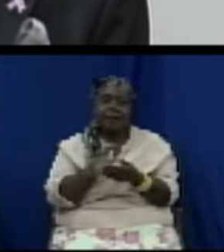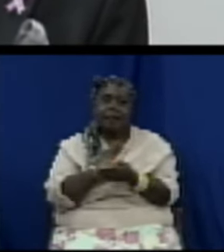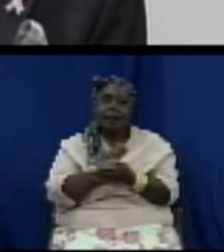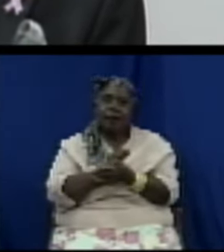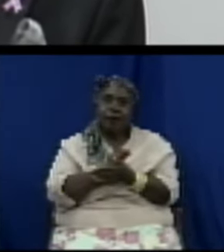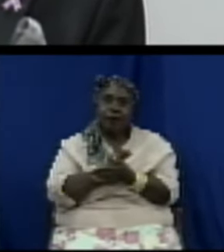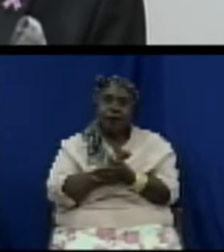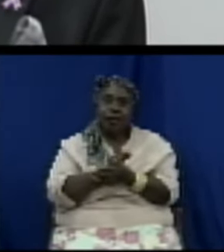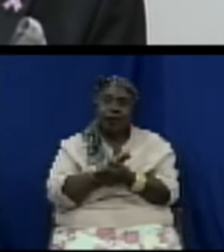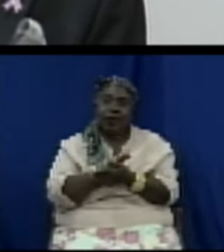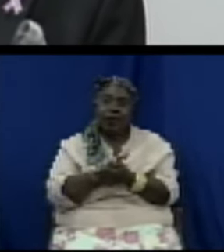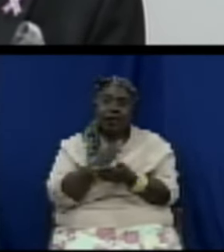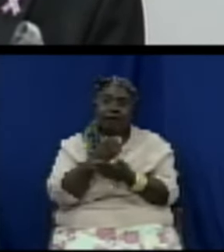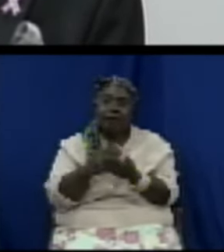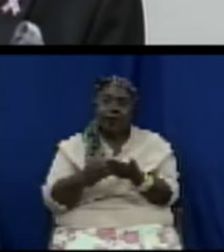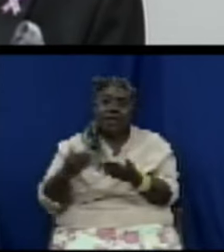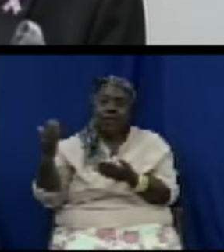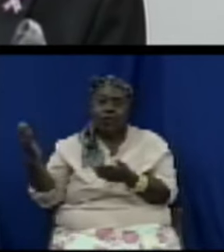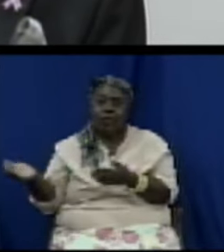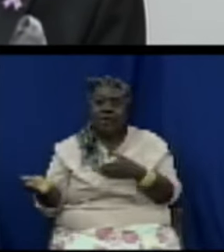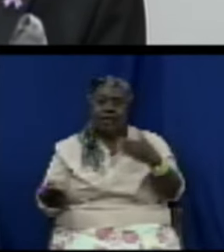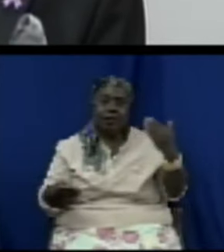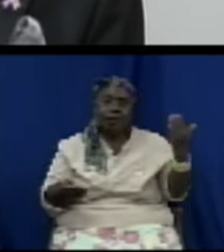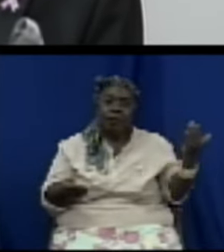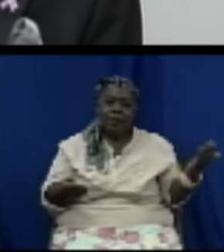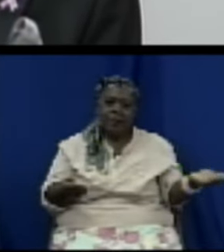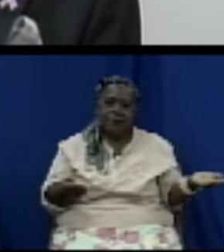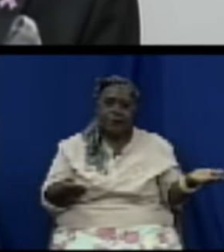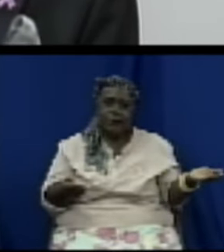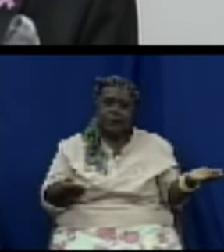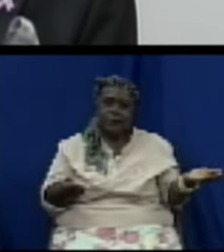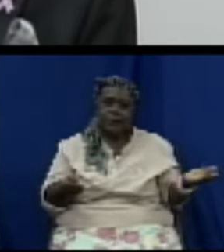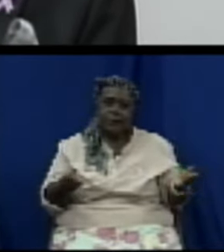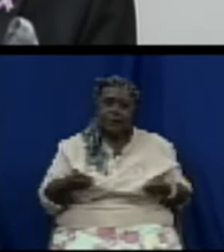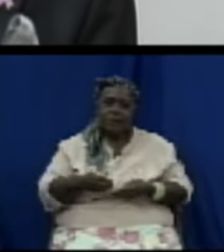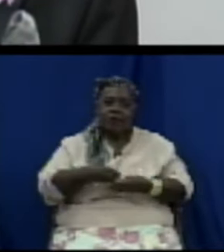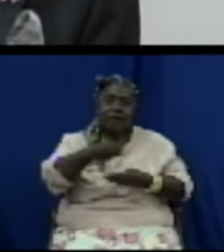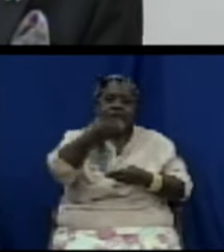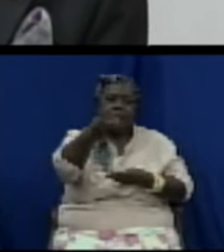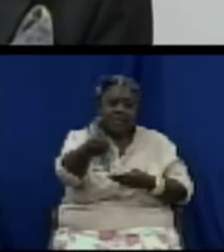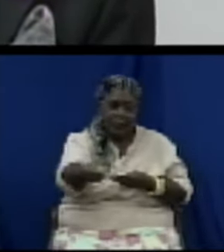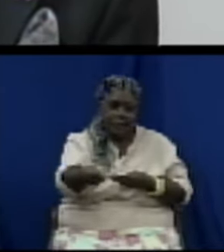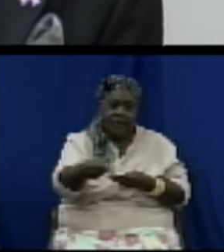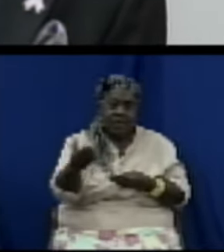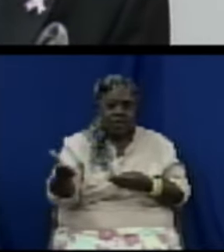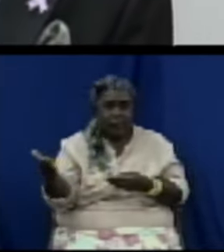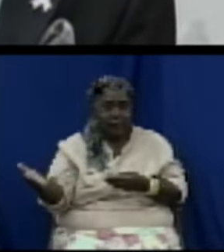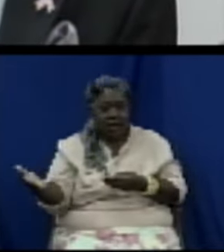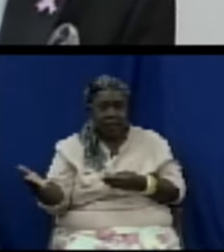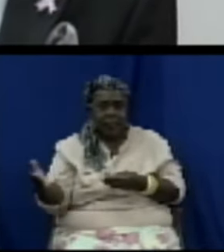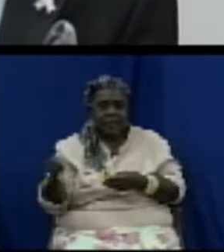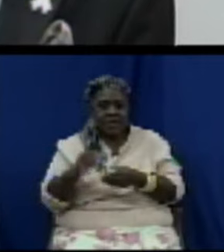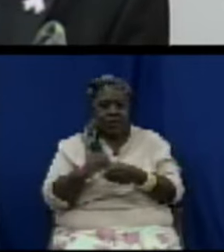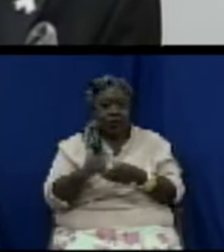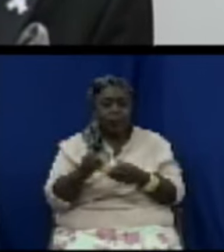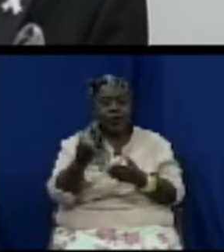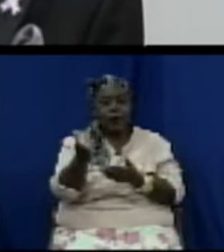of parties to a contract for the supply of goods or services